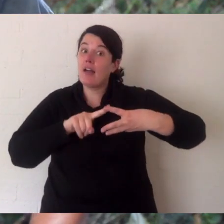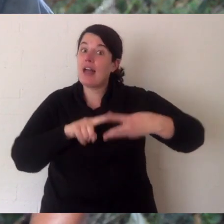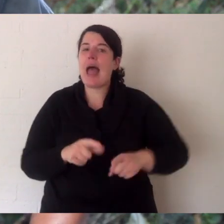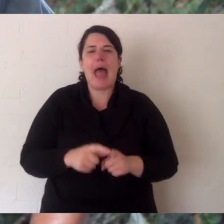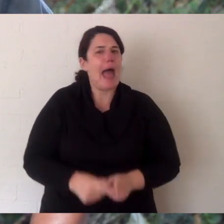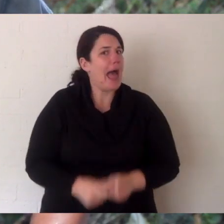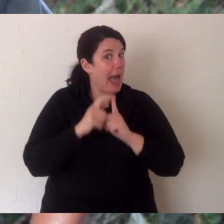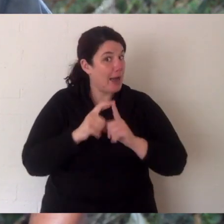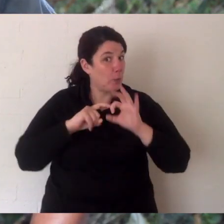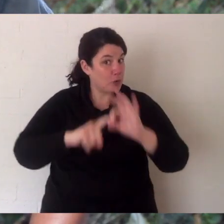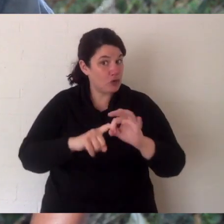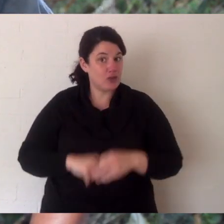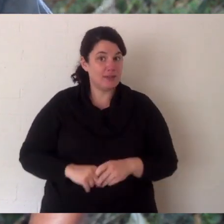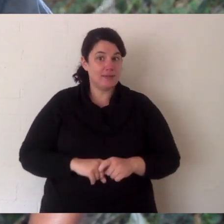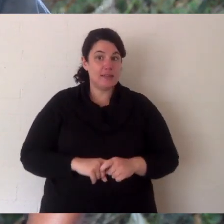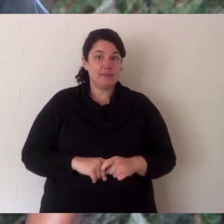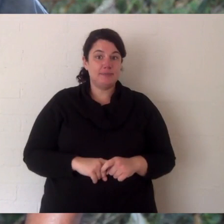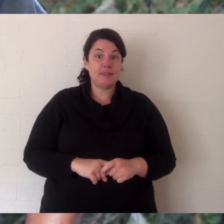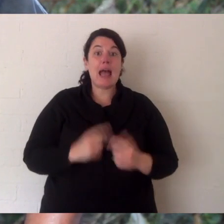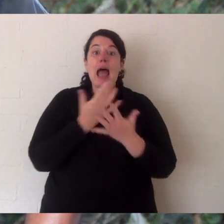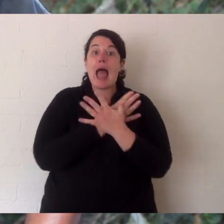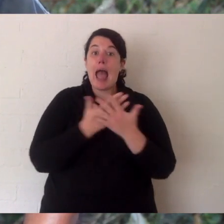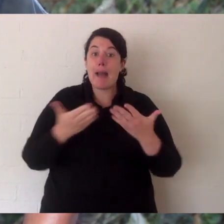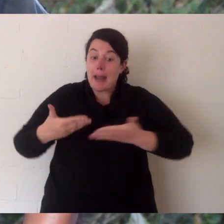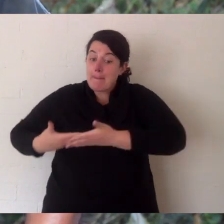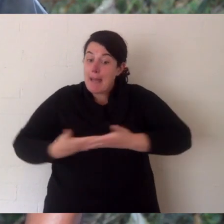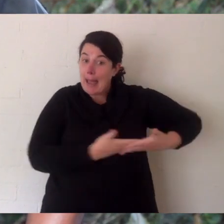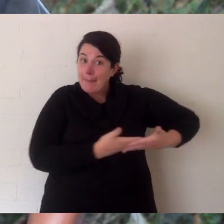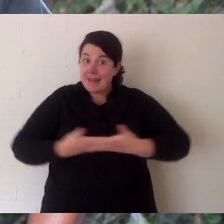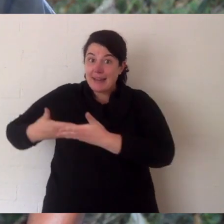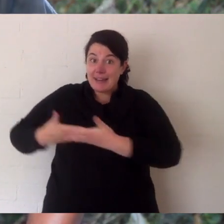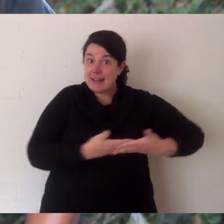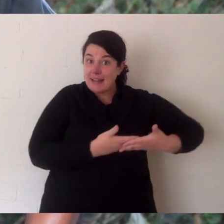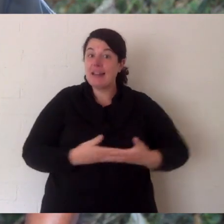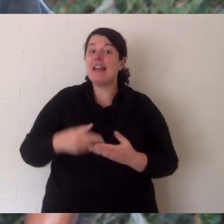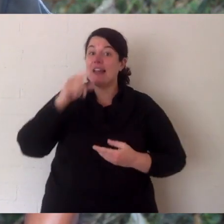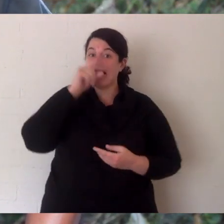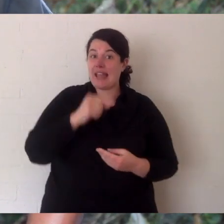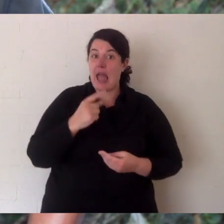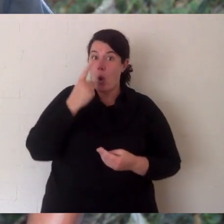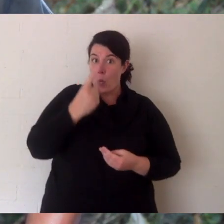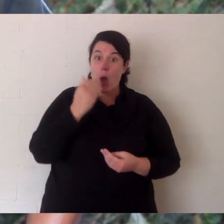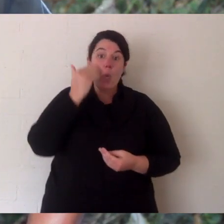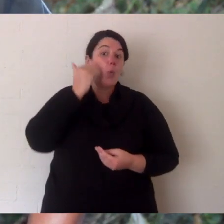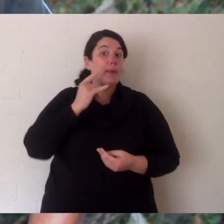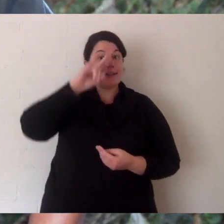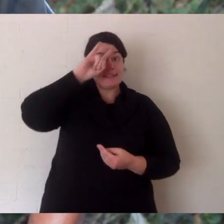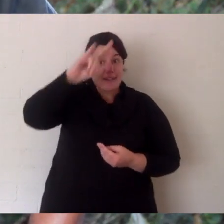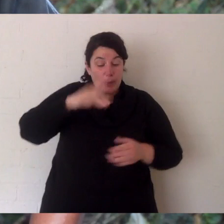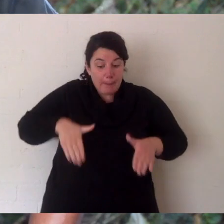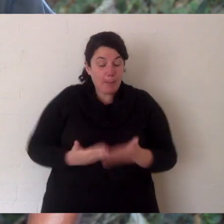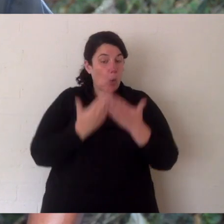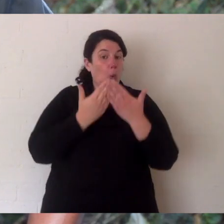first I'm giving you a hint it's a bit tricky look into it properly how many joeys